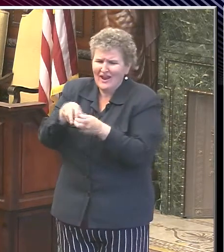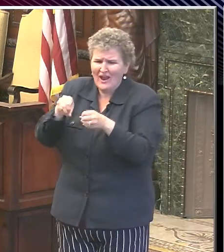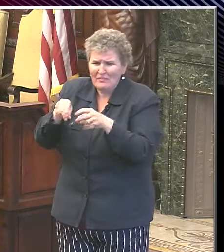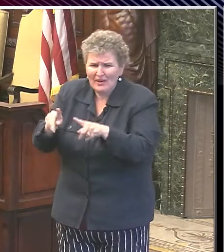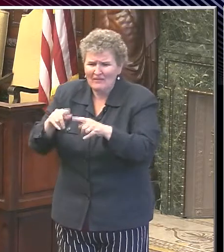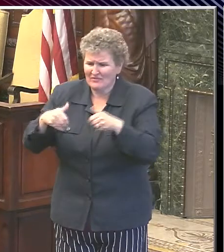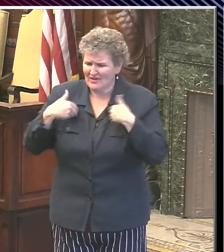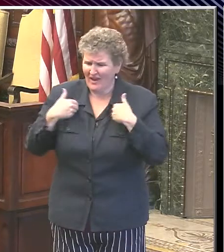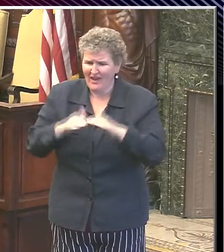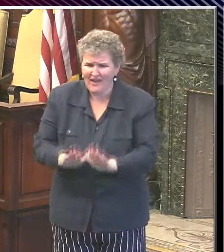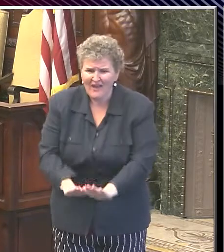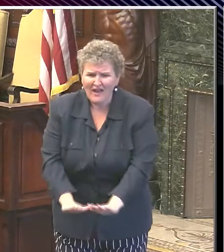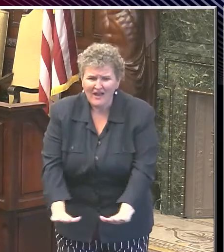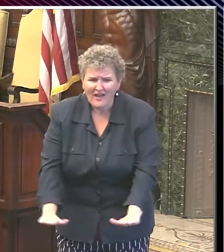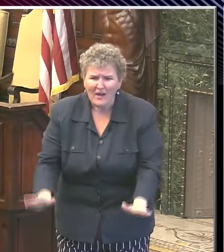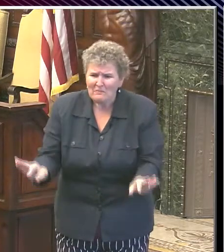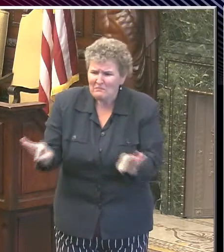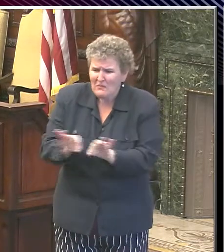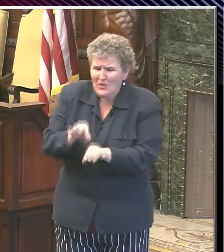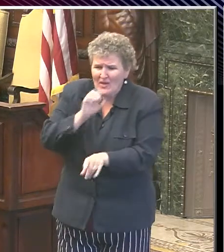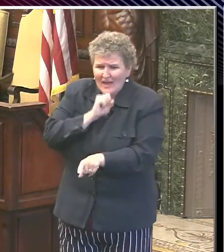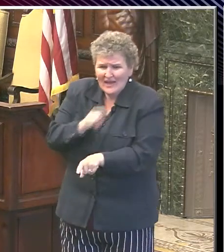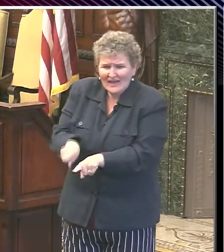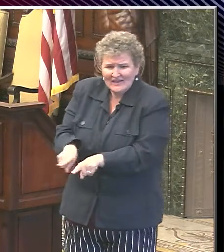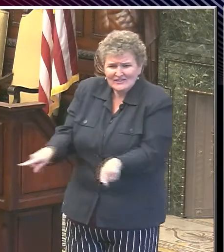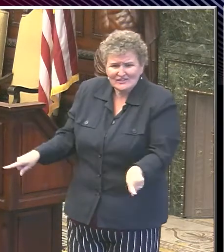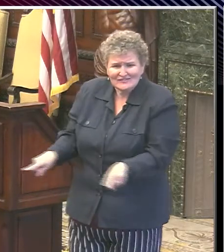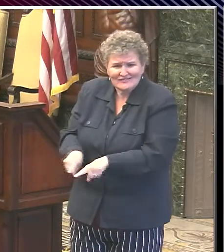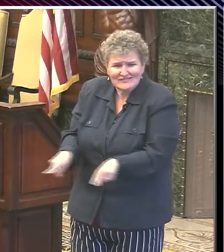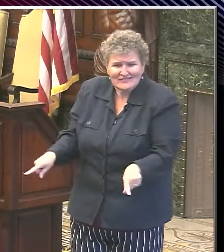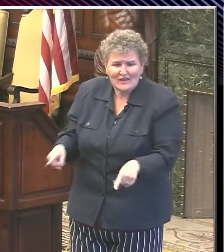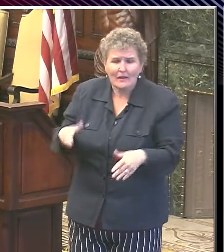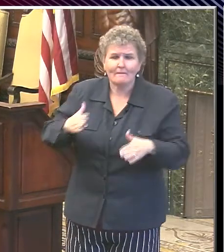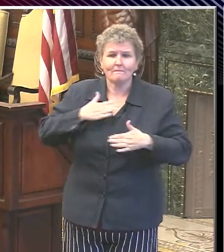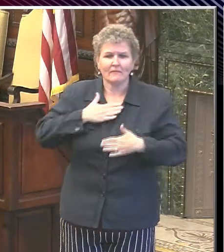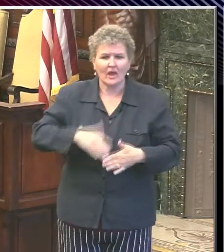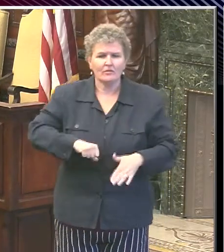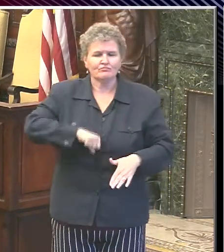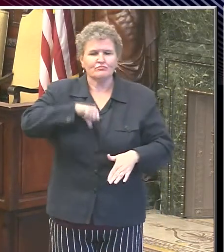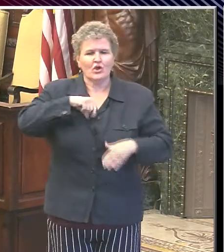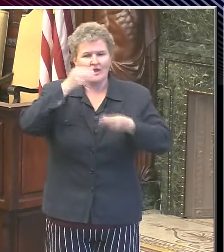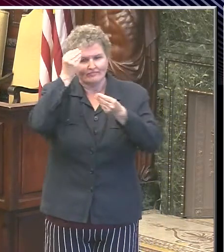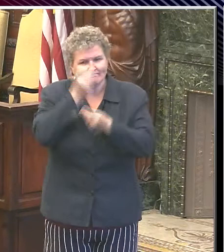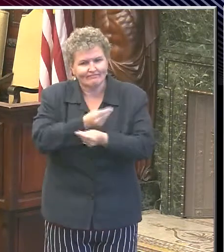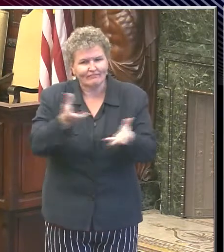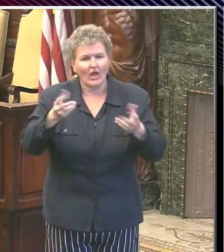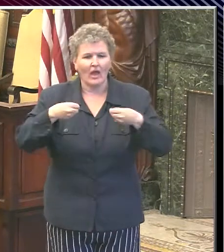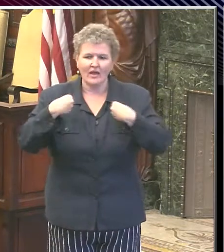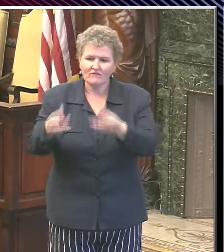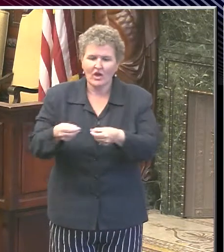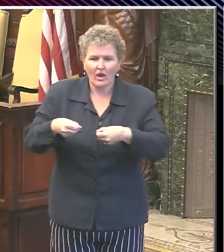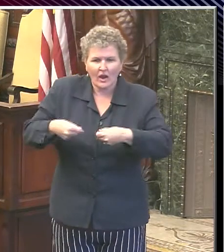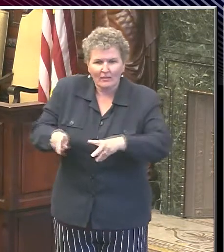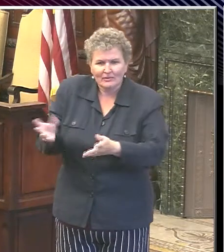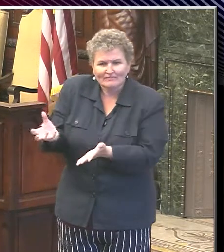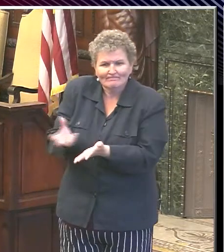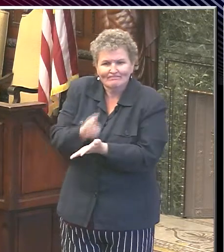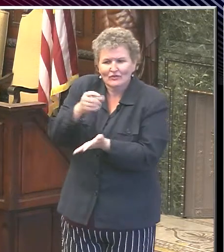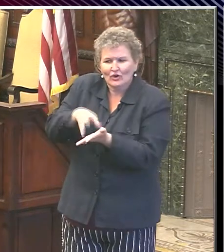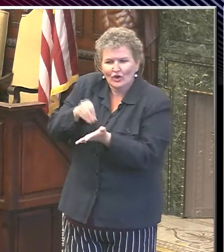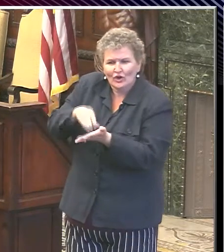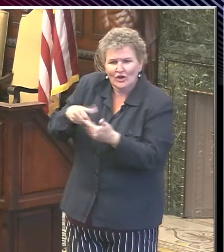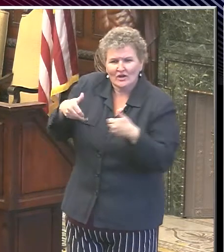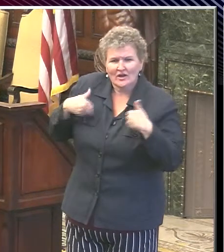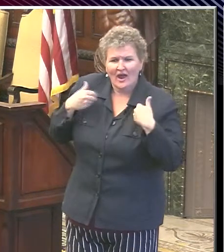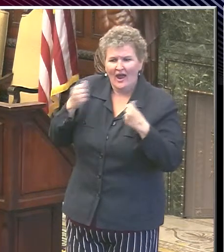most critical stage in their development. And I'm proud that we are continuing to offer this opportunity for Philadelphia's youngest learners and for their families.